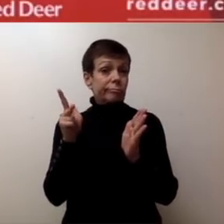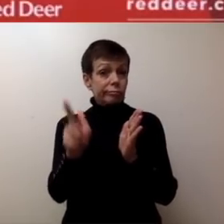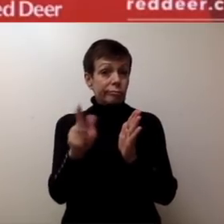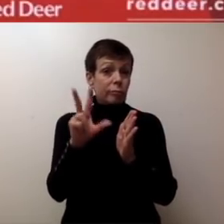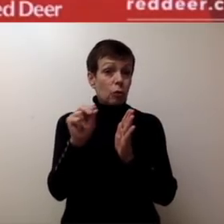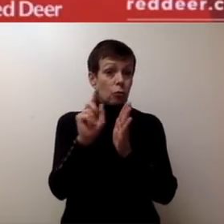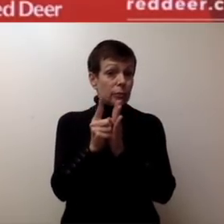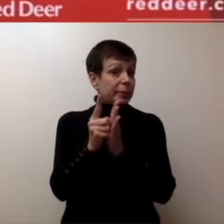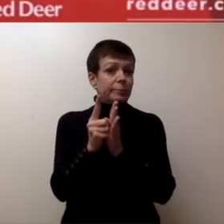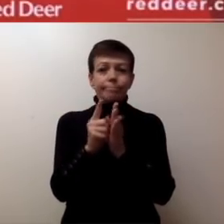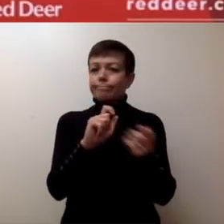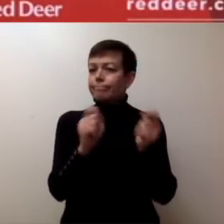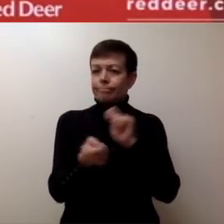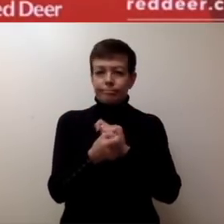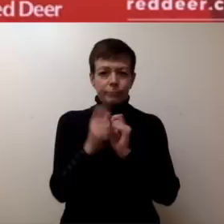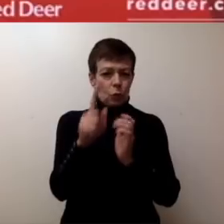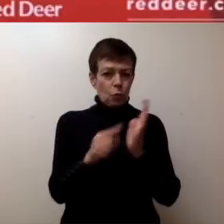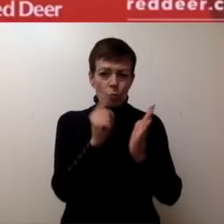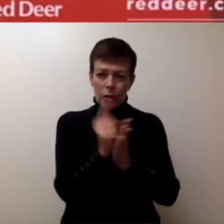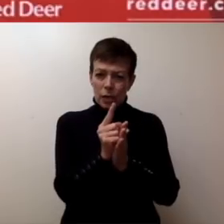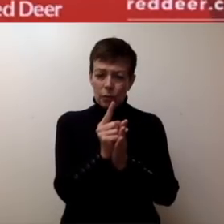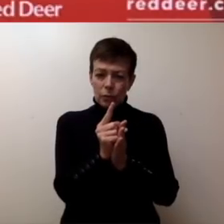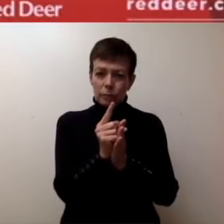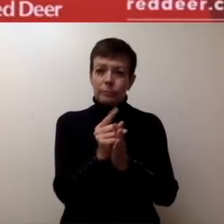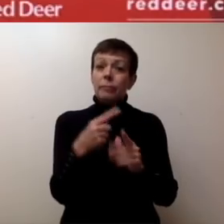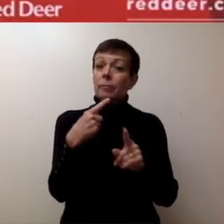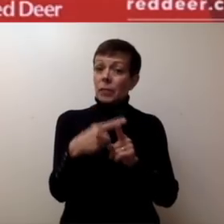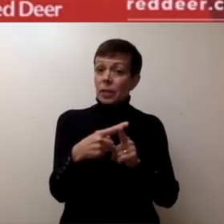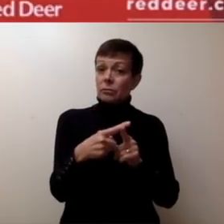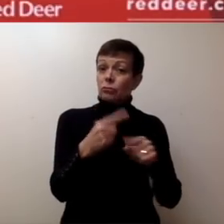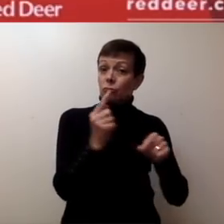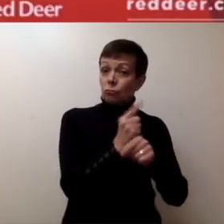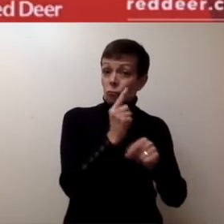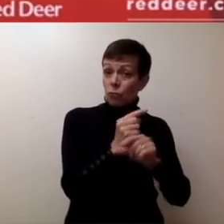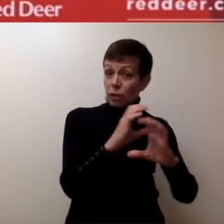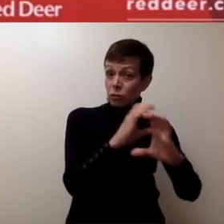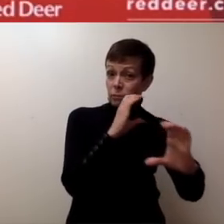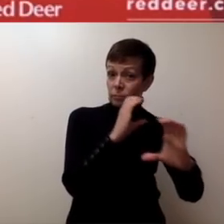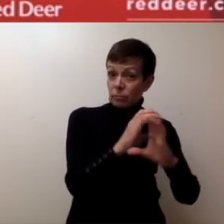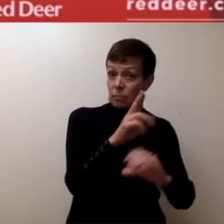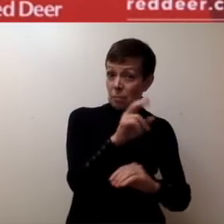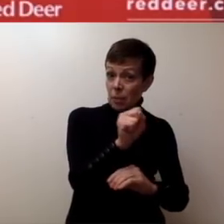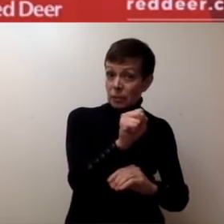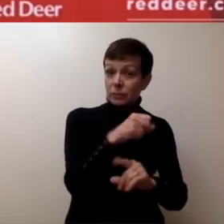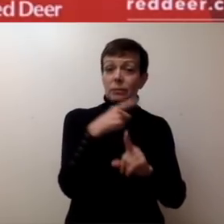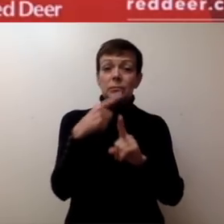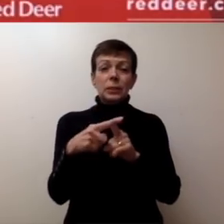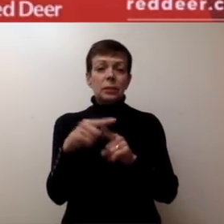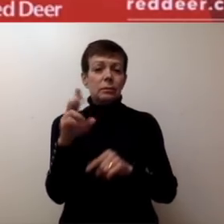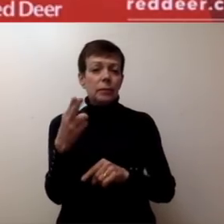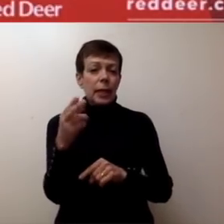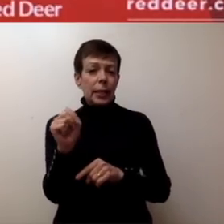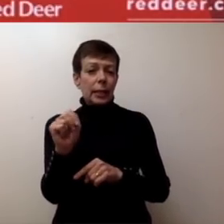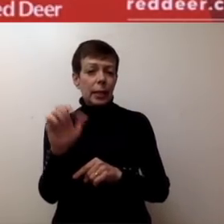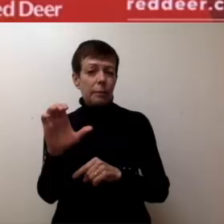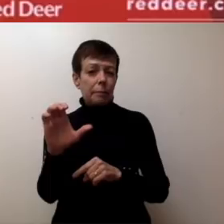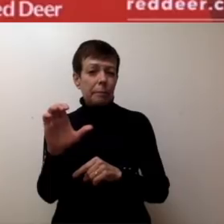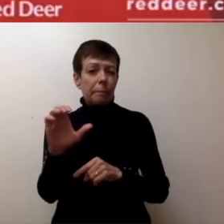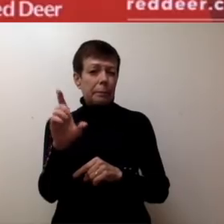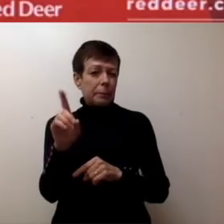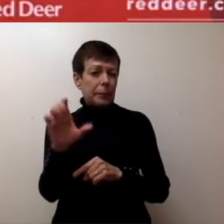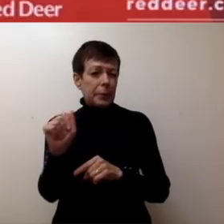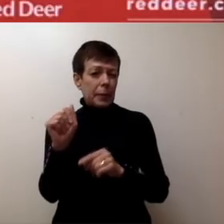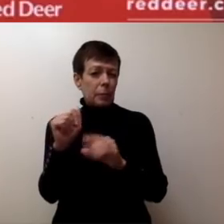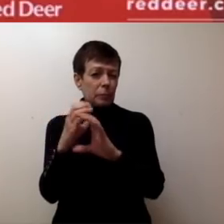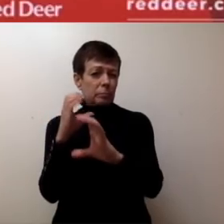usage both on conventional transit and specialized transit are substantially down. Specialized transit